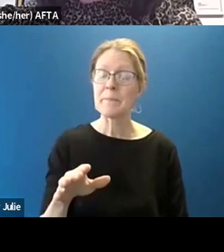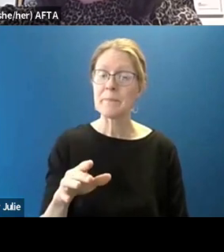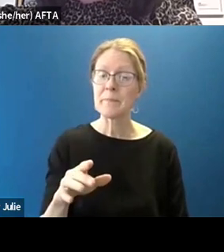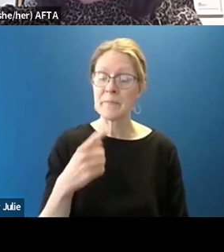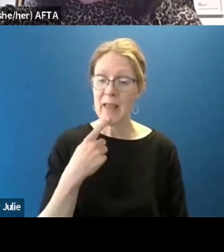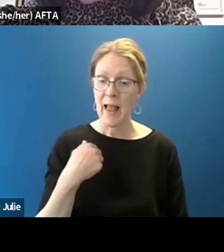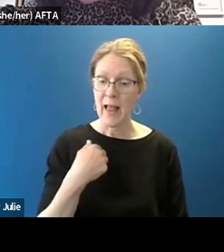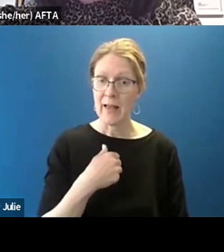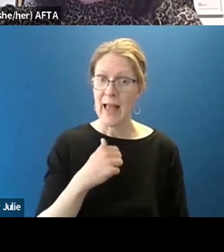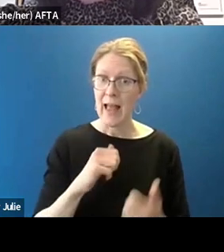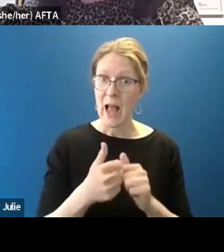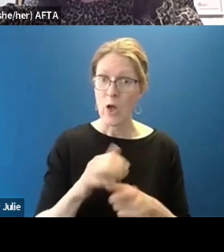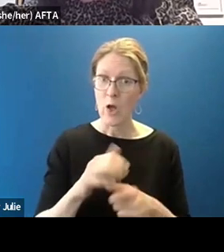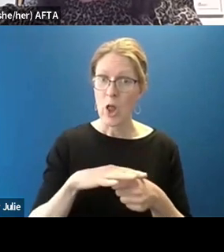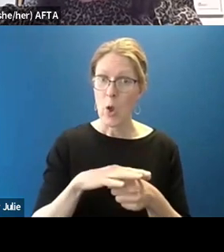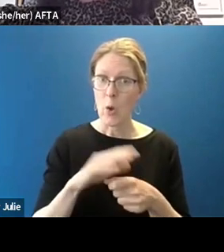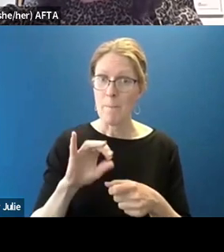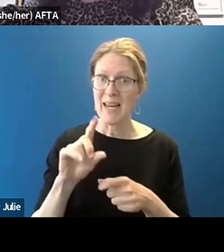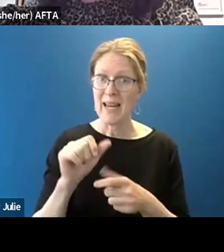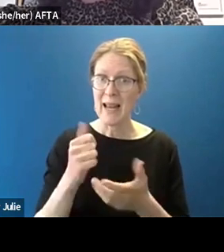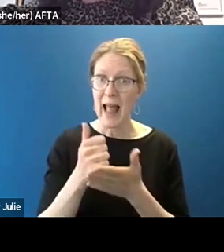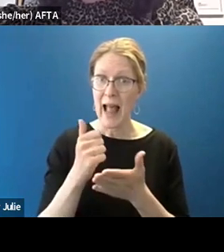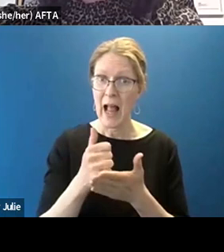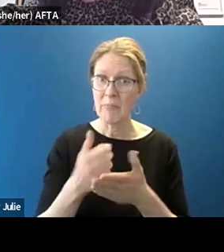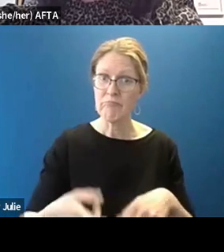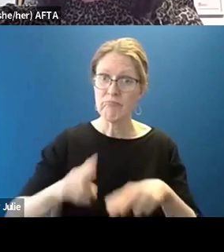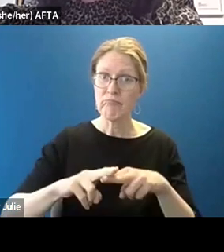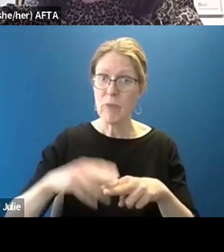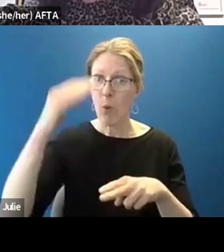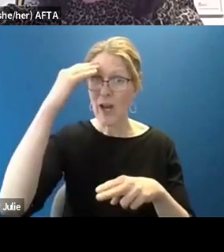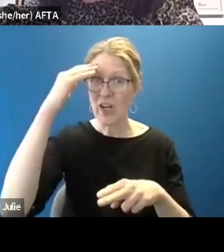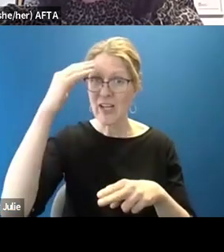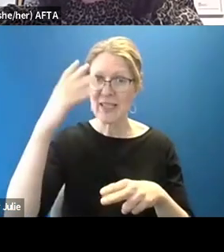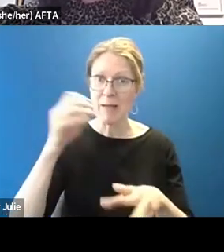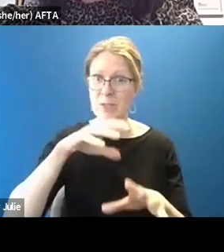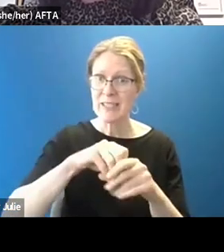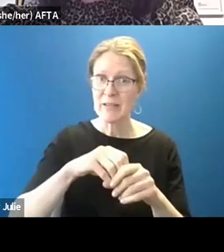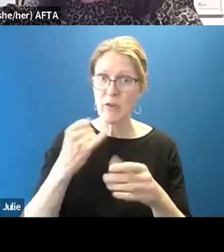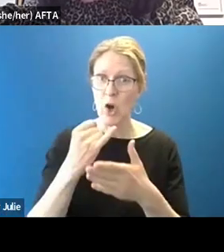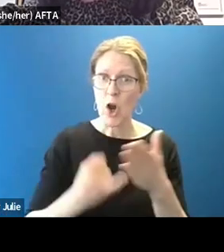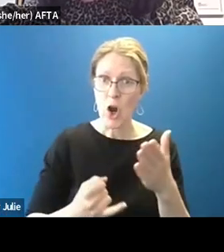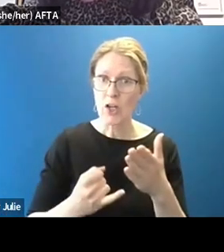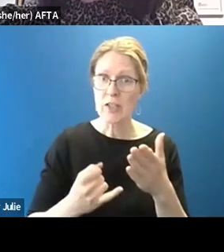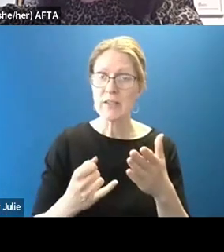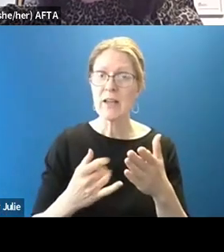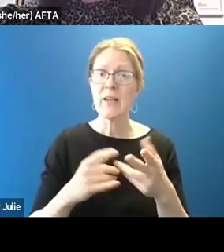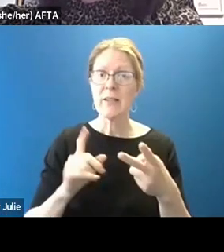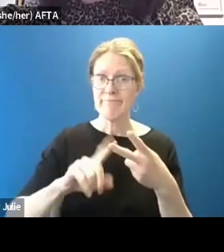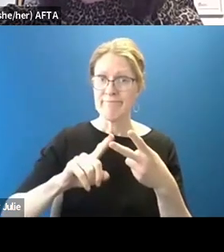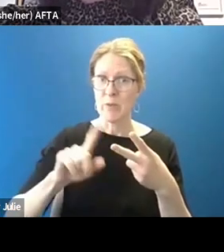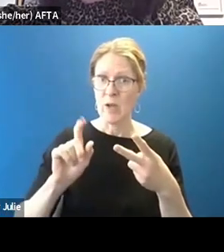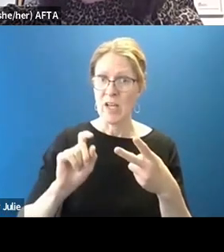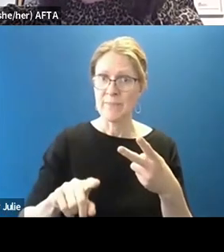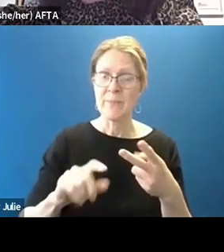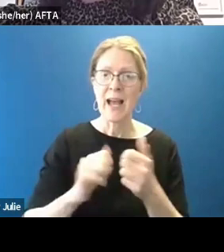help with arts advocacy and increasing awareness and participation in any arts effort? And then a follow up. How do you really